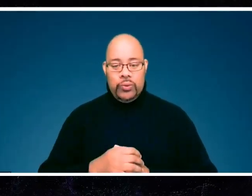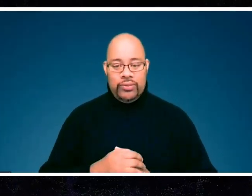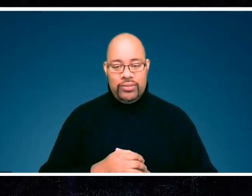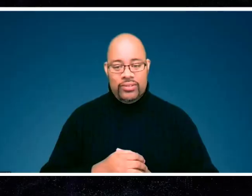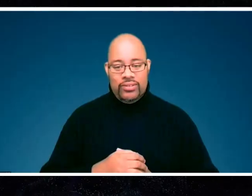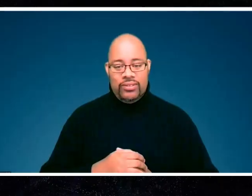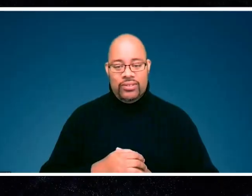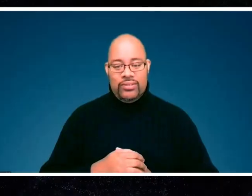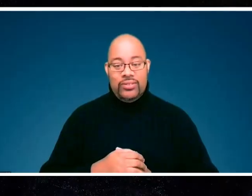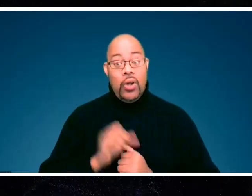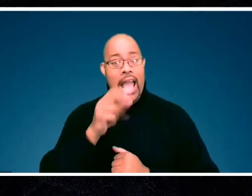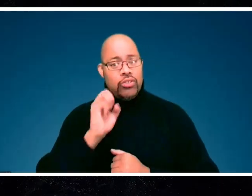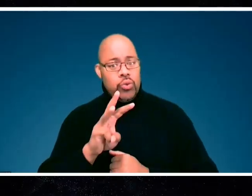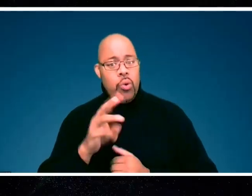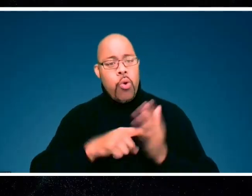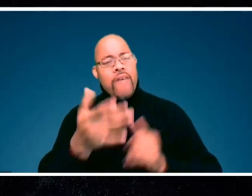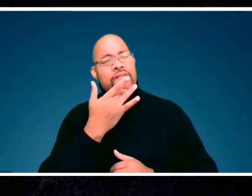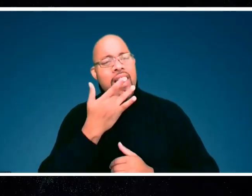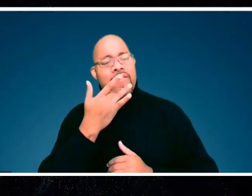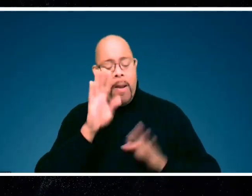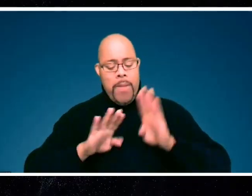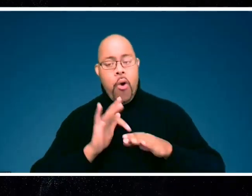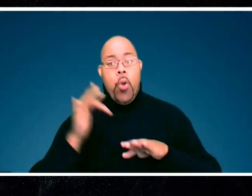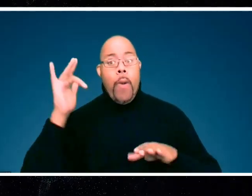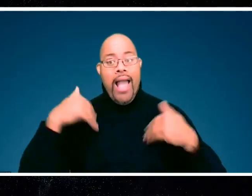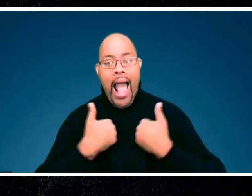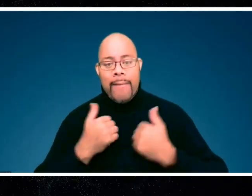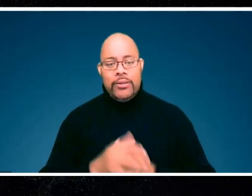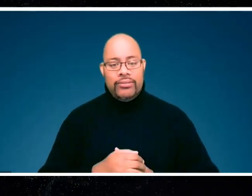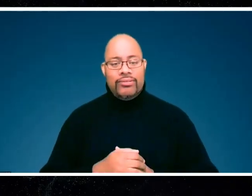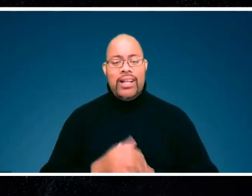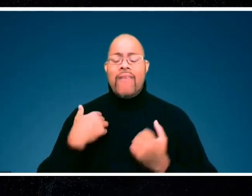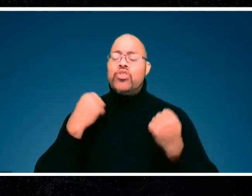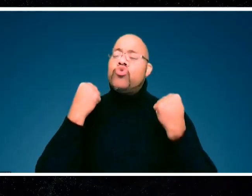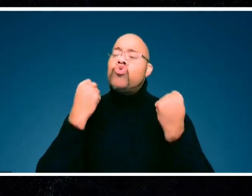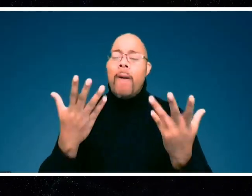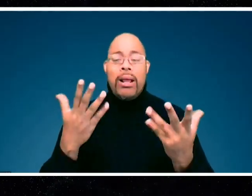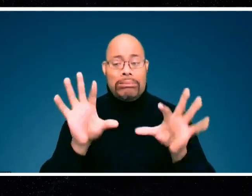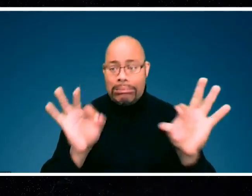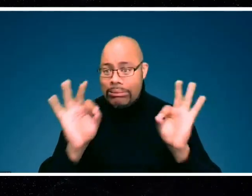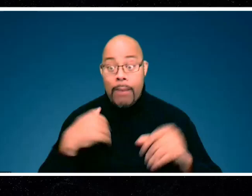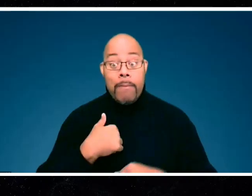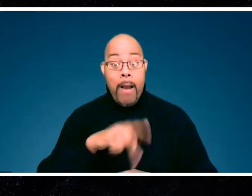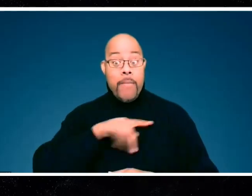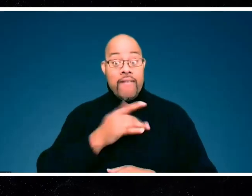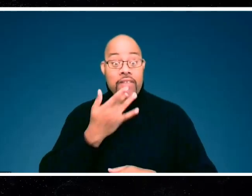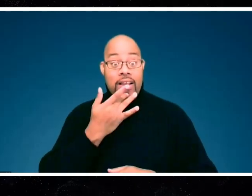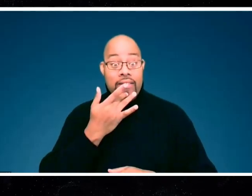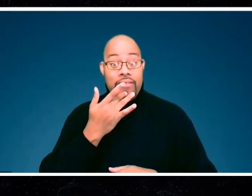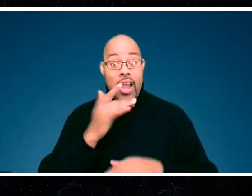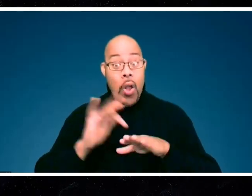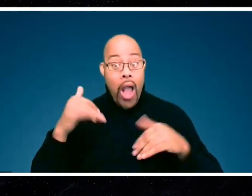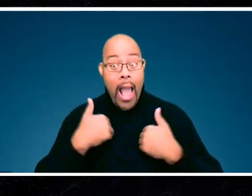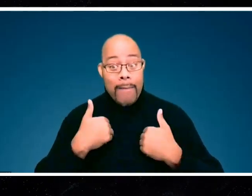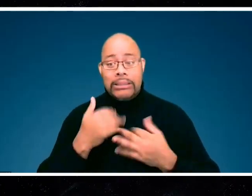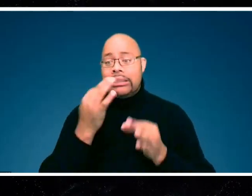So, Andrew, what's your favorite bioluminescent animal? There are so many to choose from, but my personal favorite glowing critter is the symbol